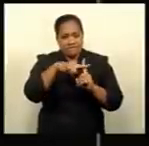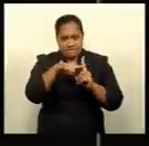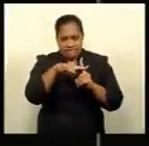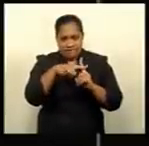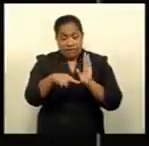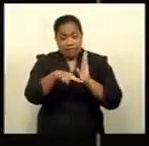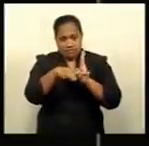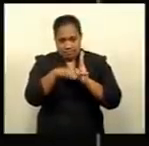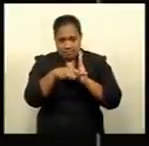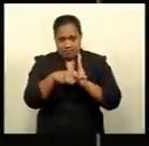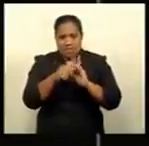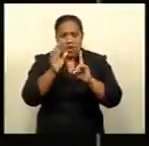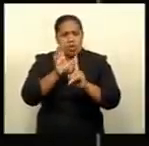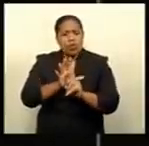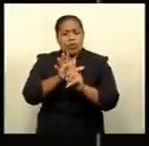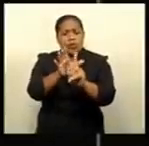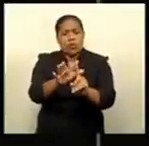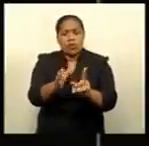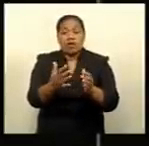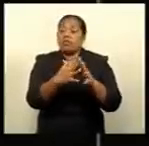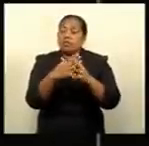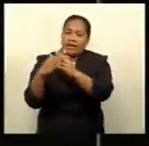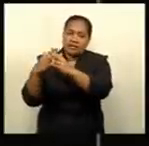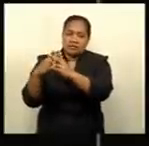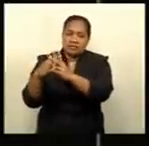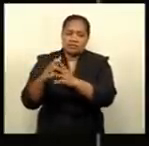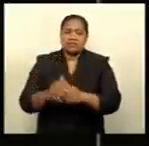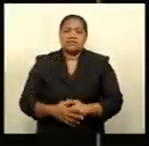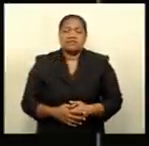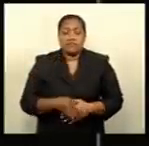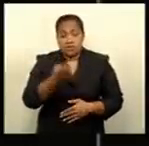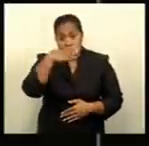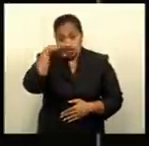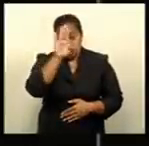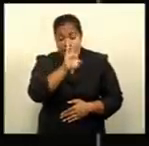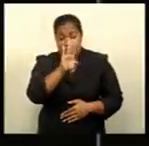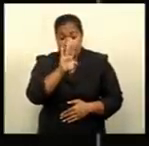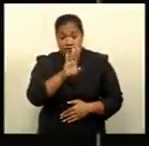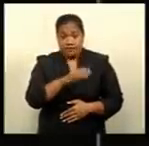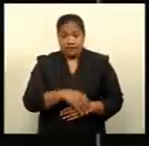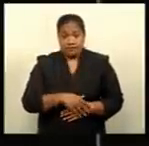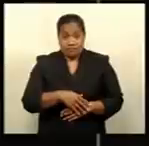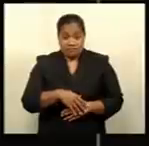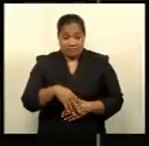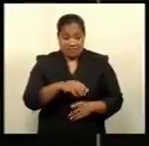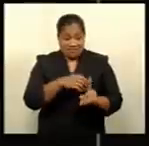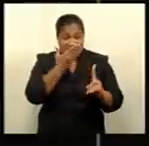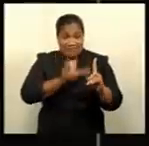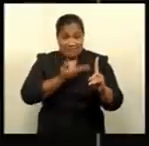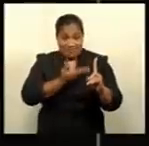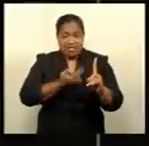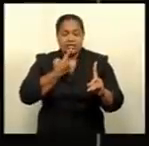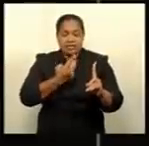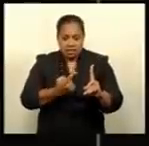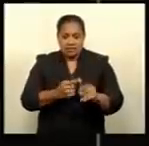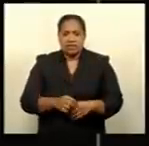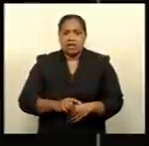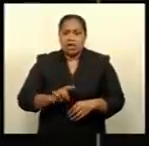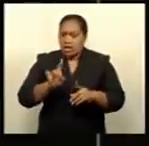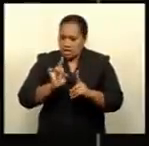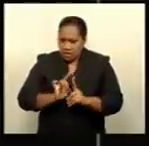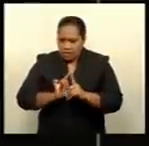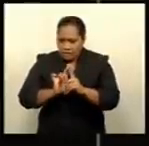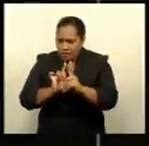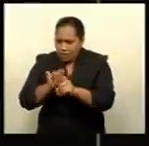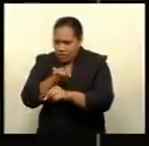in the Western Division. Chief Medical Advisor Dr. Chemesa Tundravo says the follow-up exercise is being done through